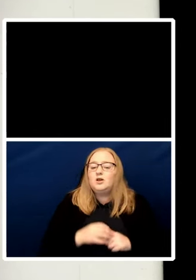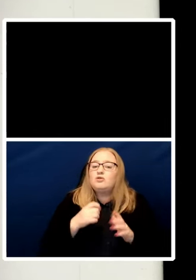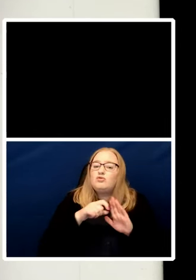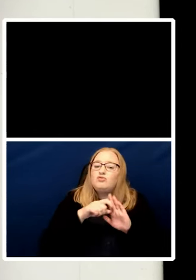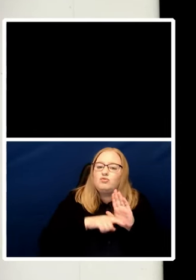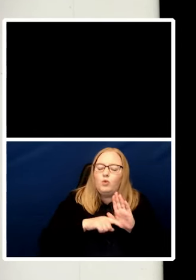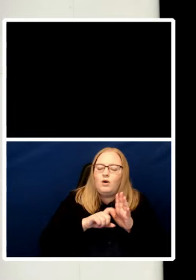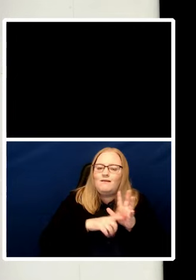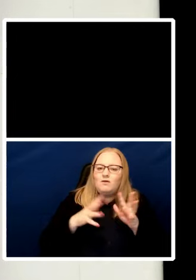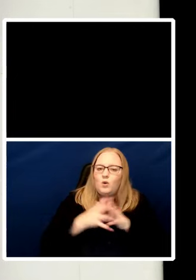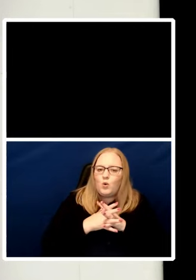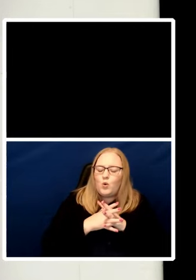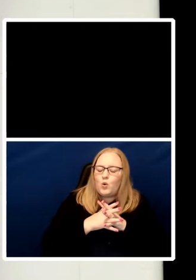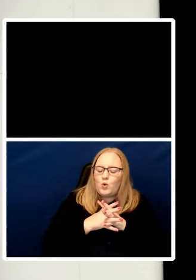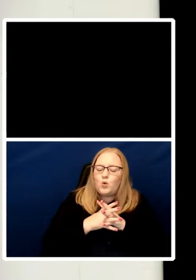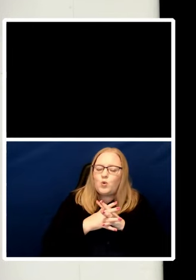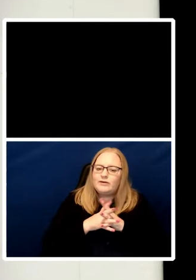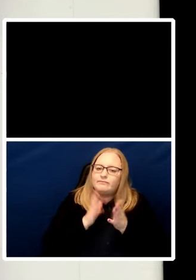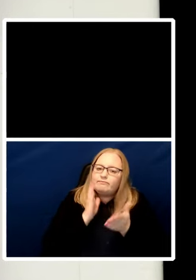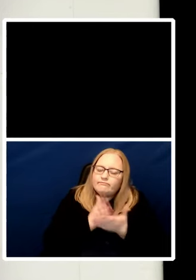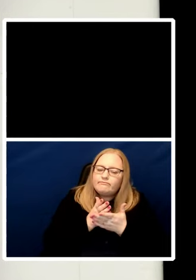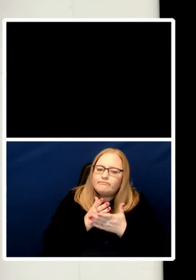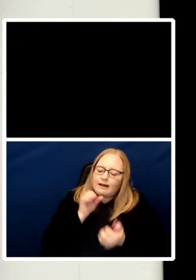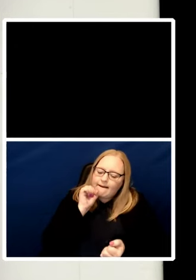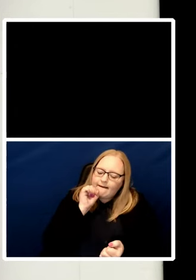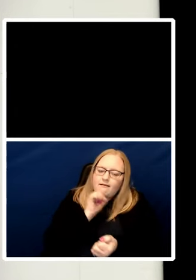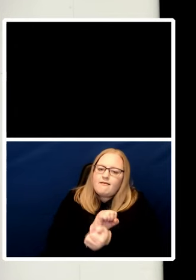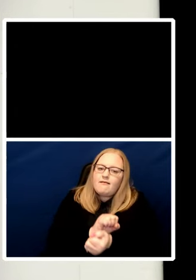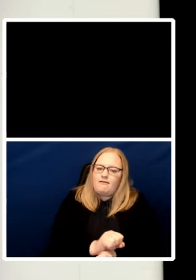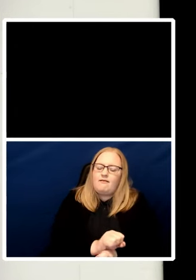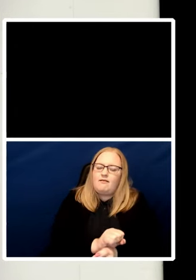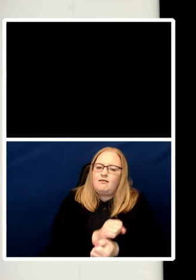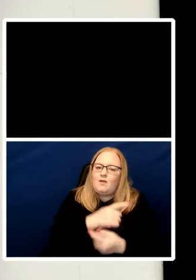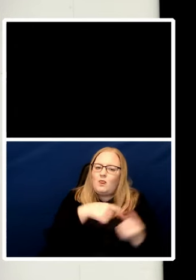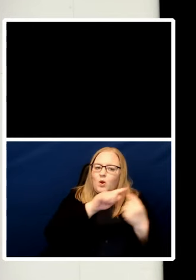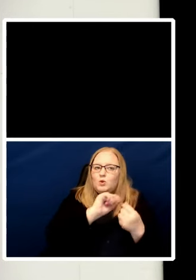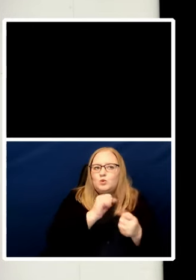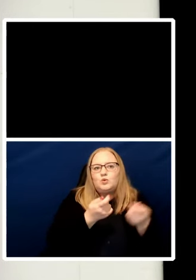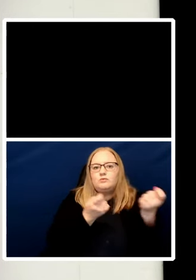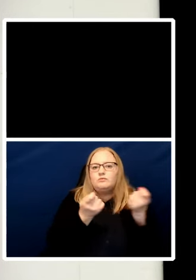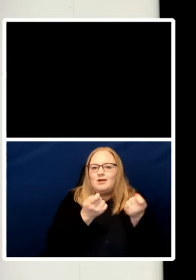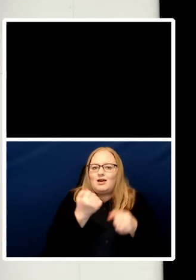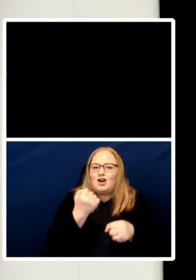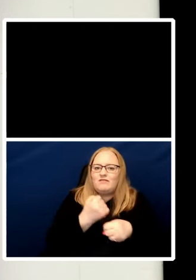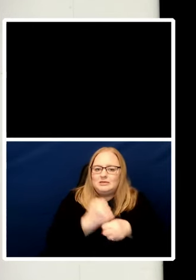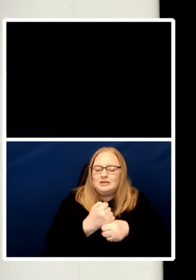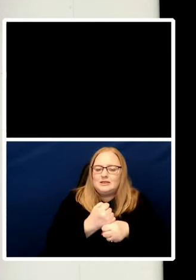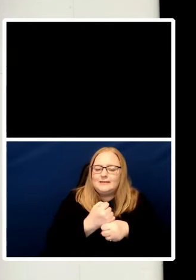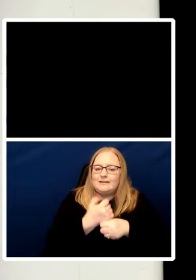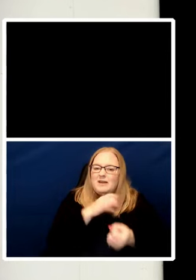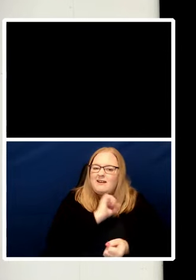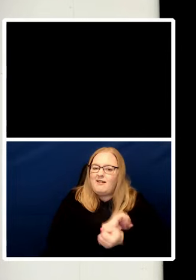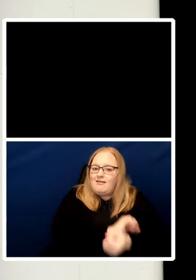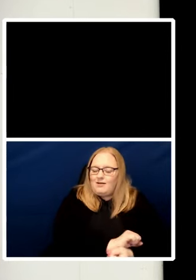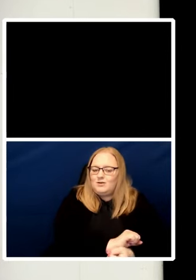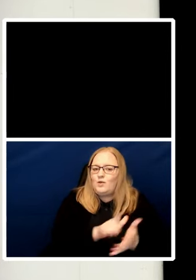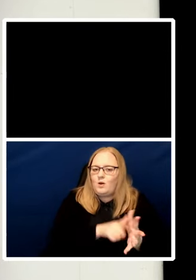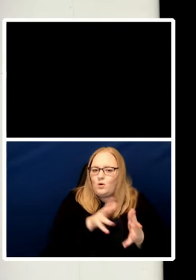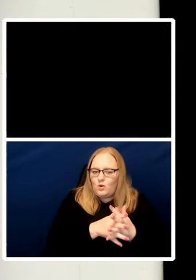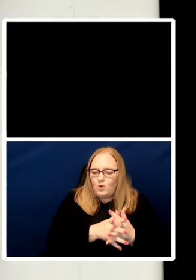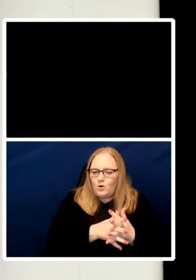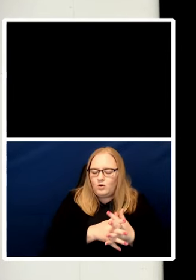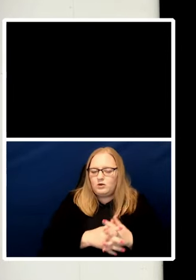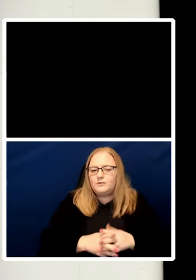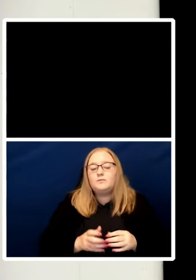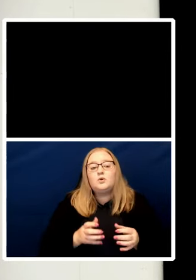-bound governments and the governed. While democracy and human rights are distinct creatures, they